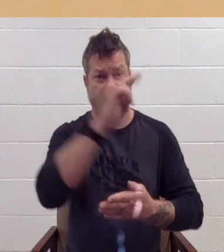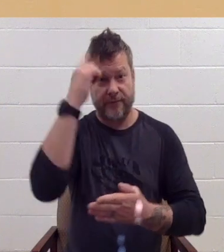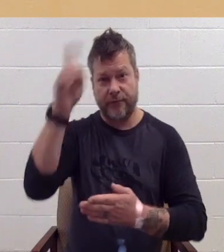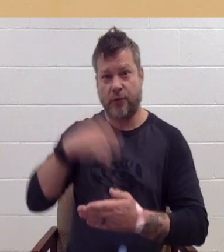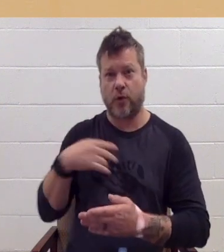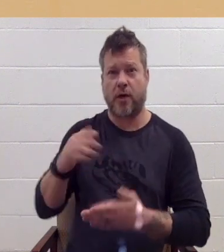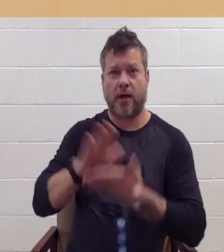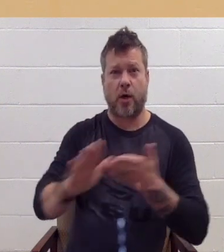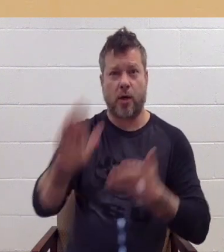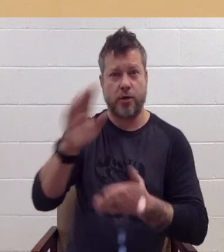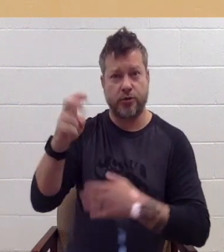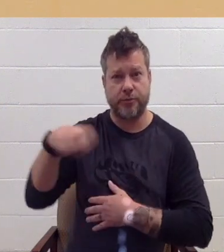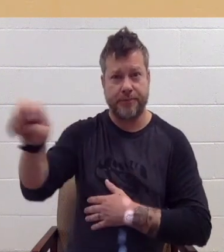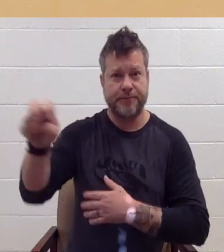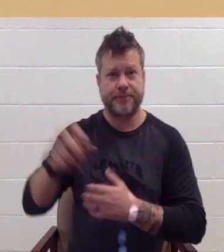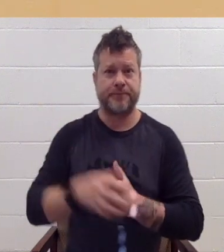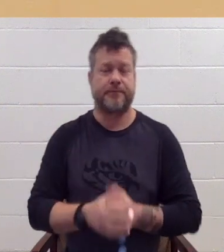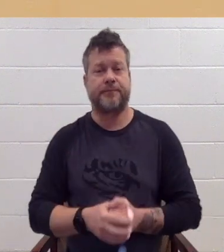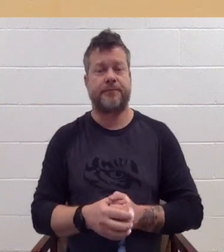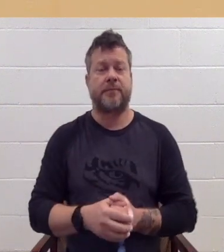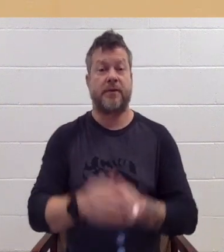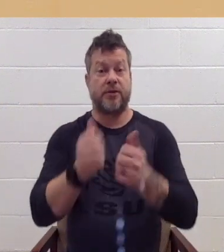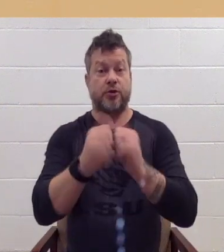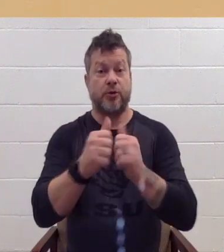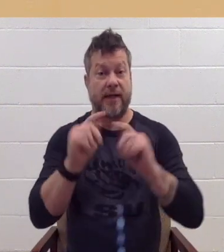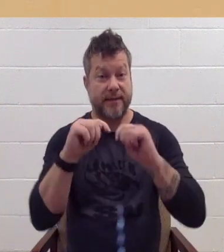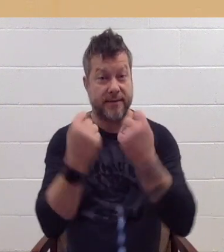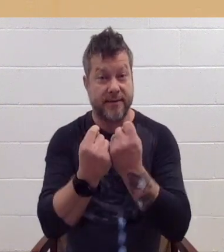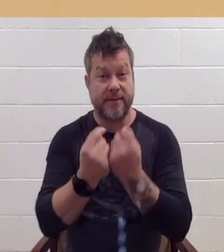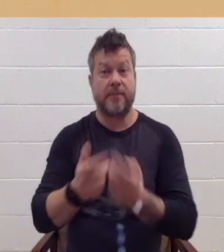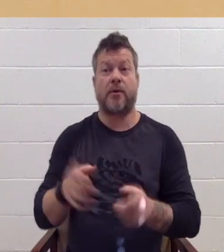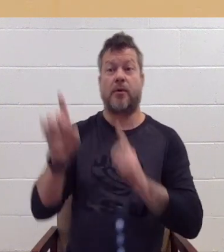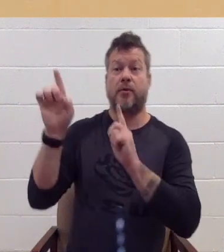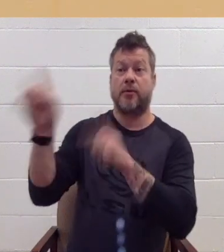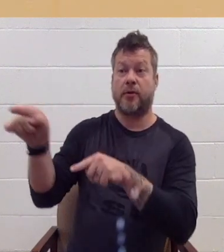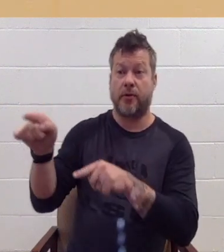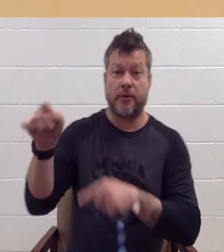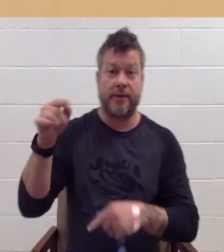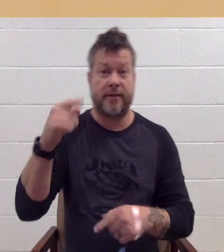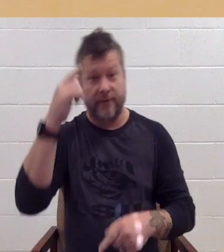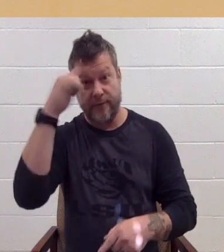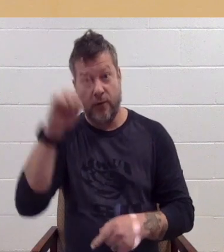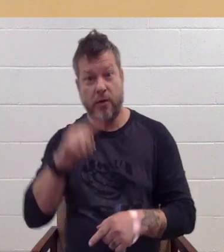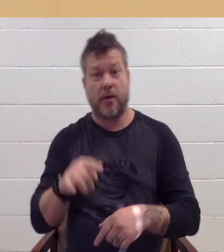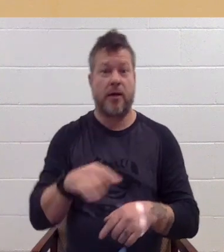On May 5th, our track team travels to Maryland for a tournament. Good luck, Black Bears!